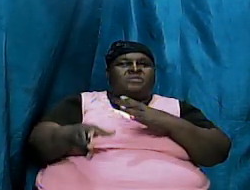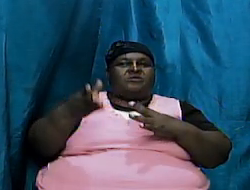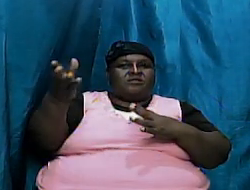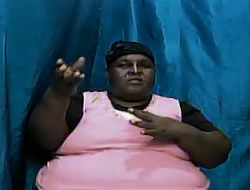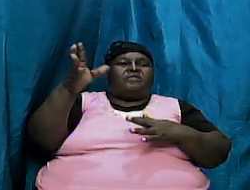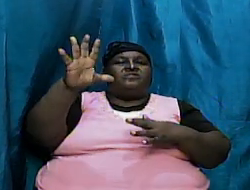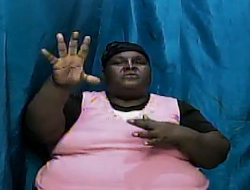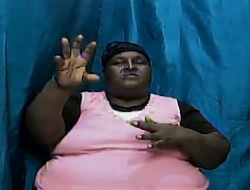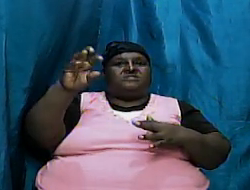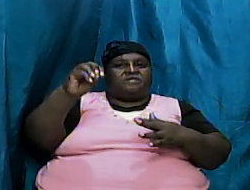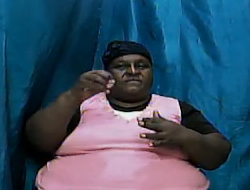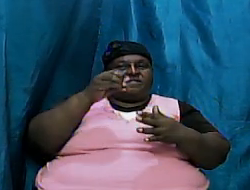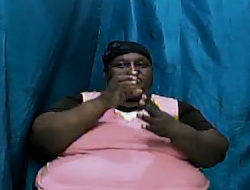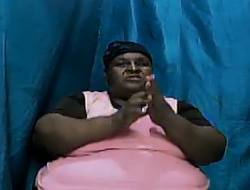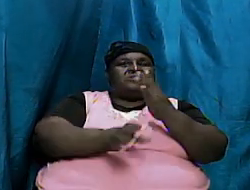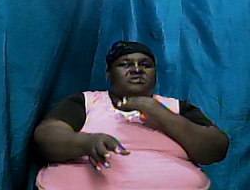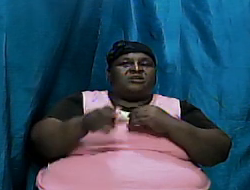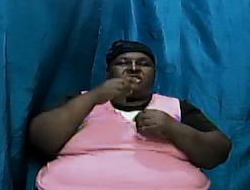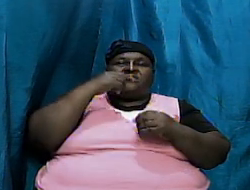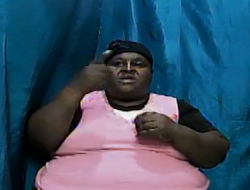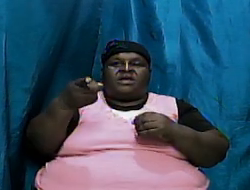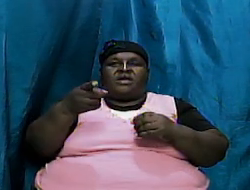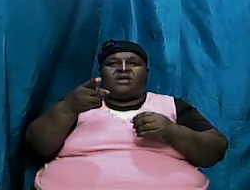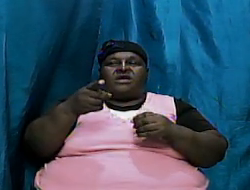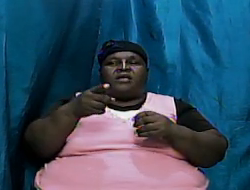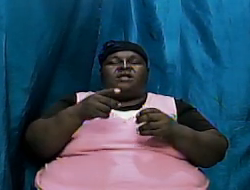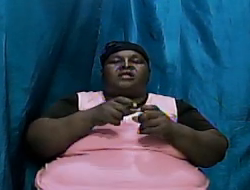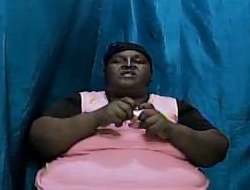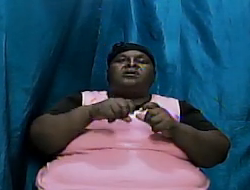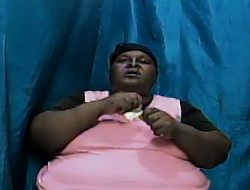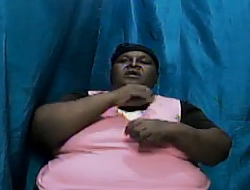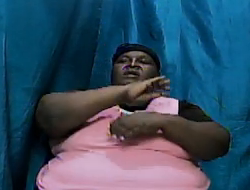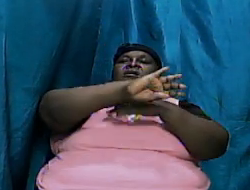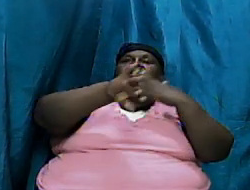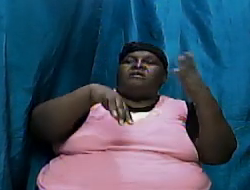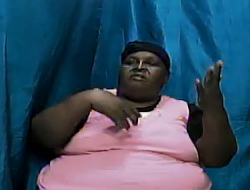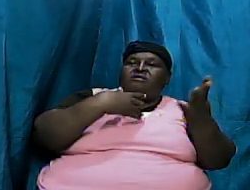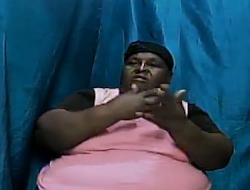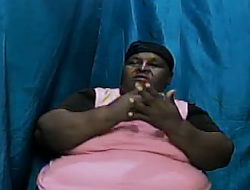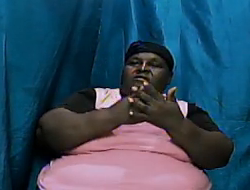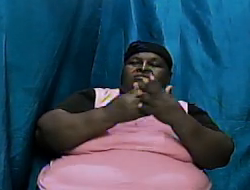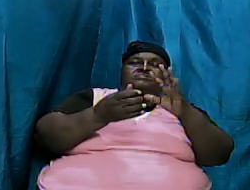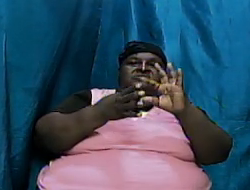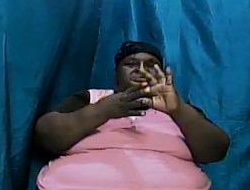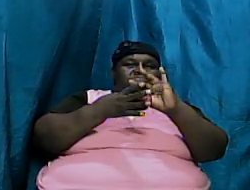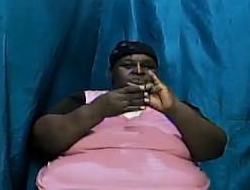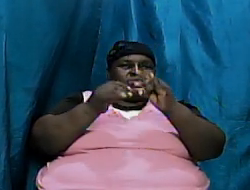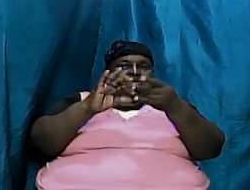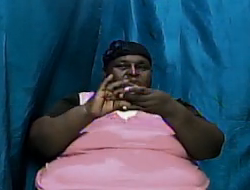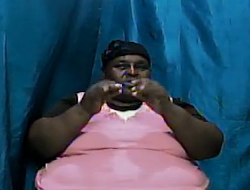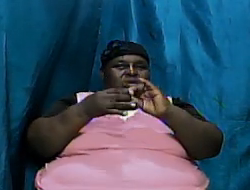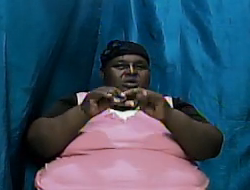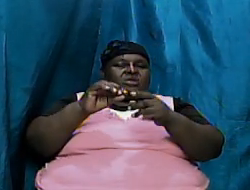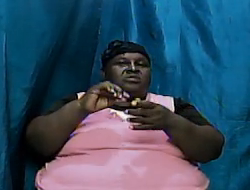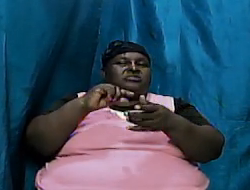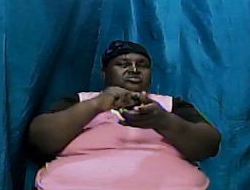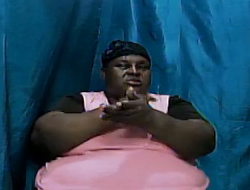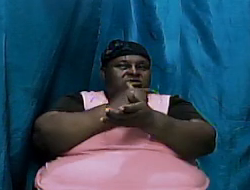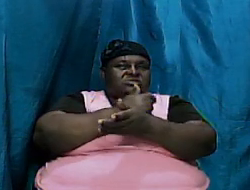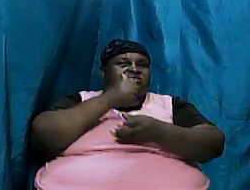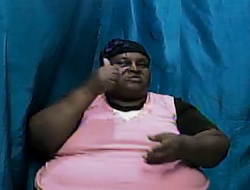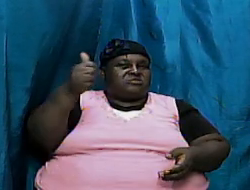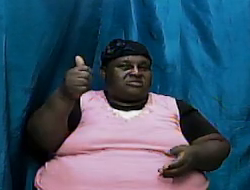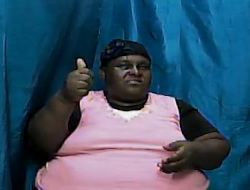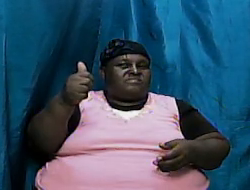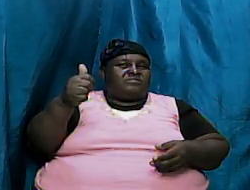50 chapters tells an entire story the word Genesis itself